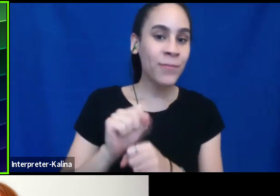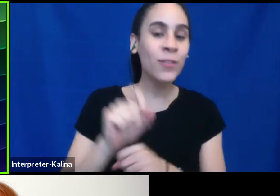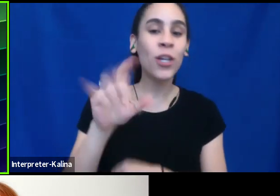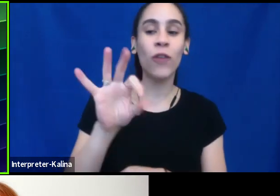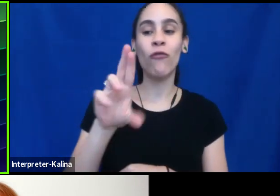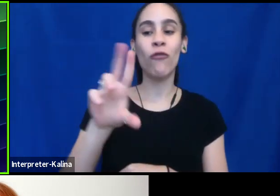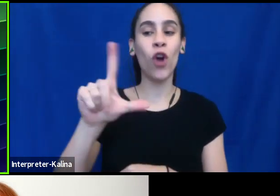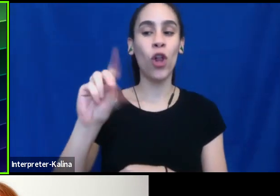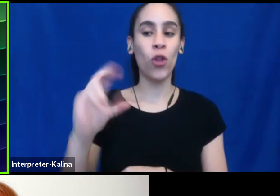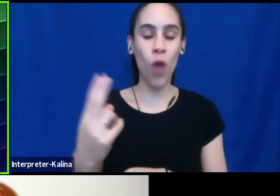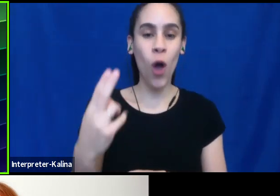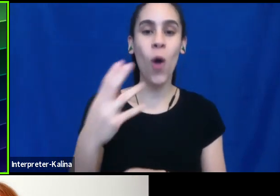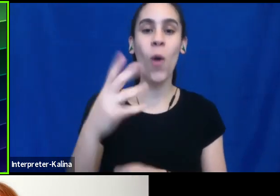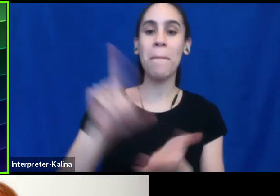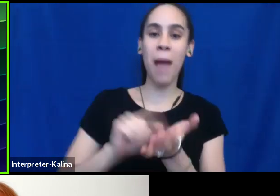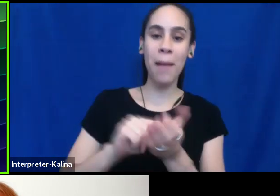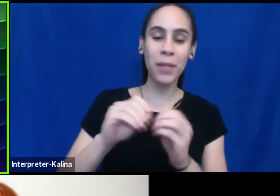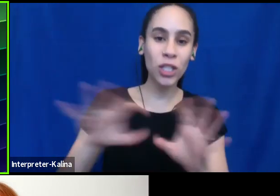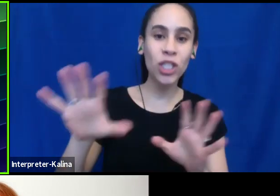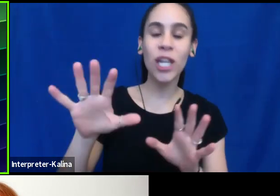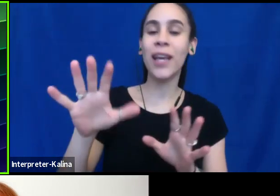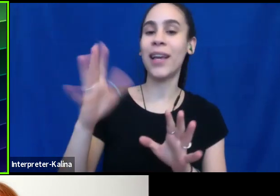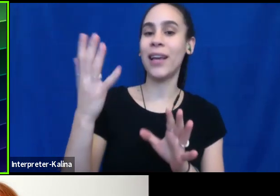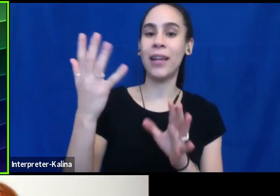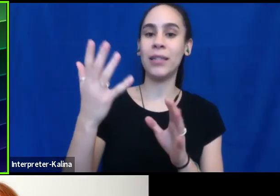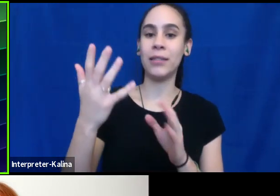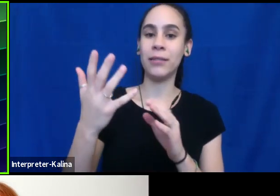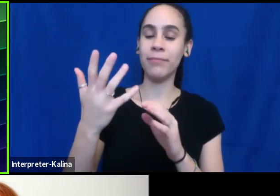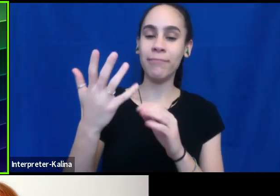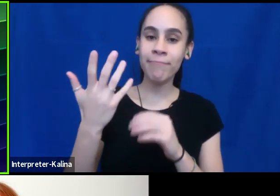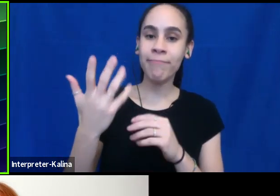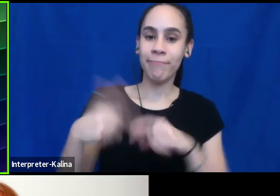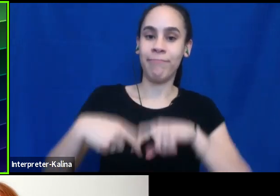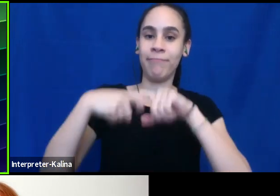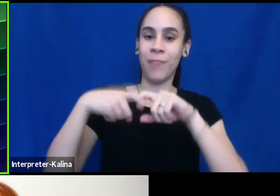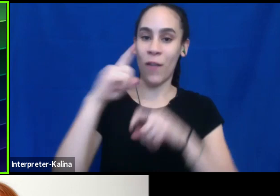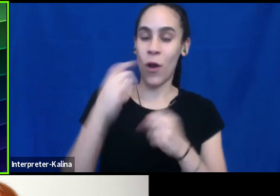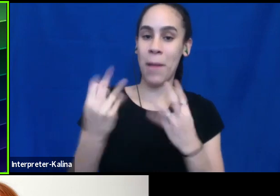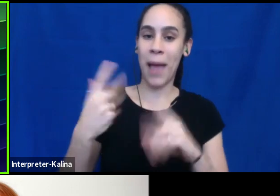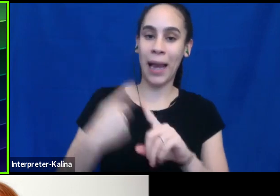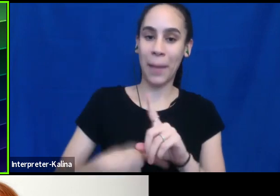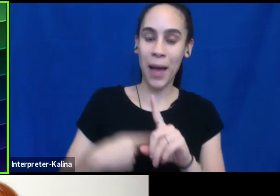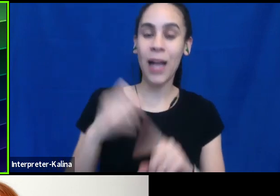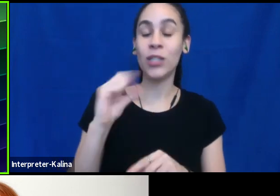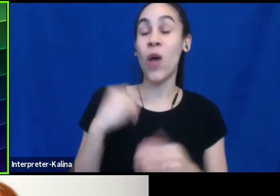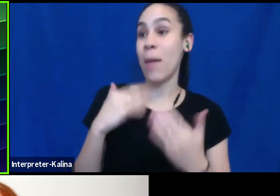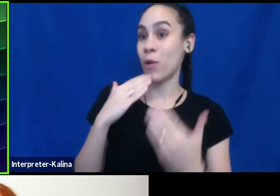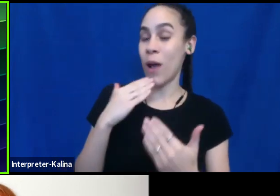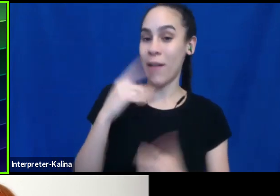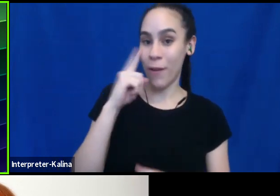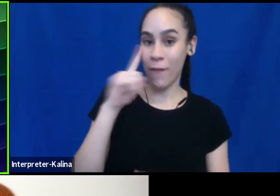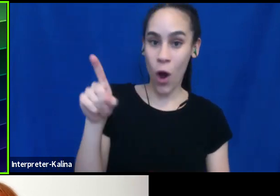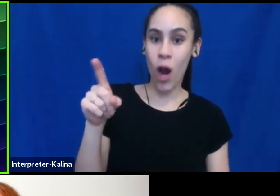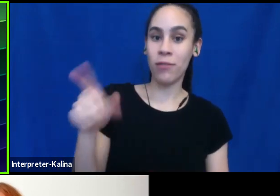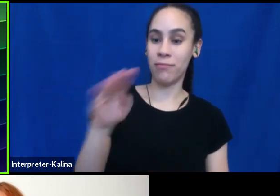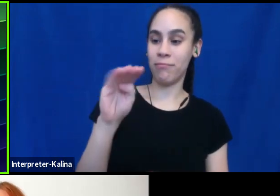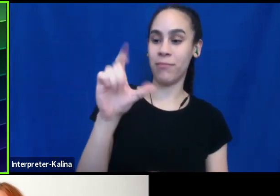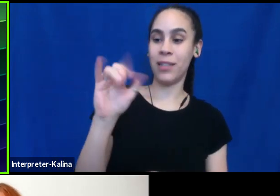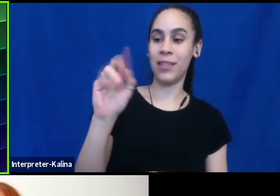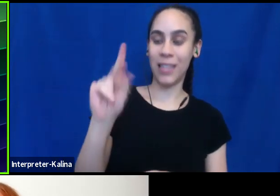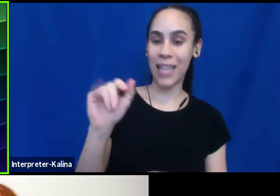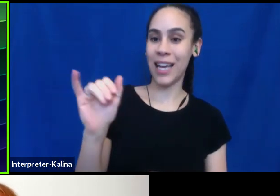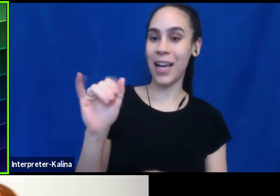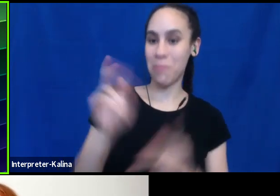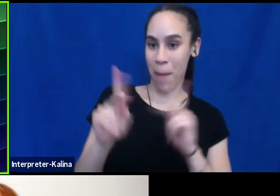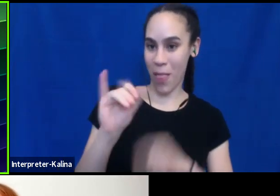So, um, it just makes me so very grateful for people like you, Melinda, who have invited me onto your show to, to talk about my book.